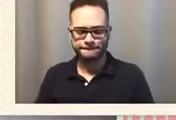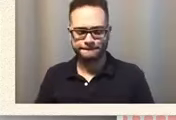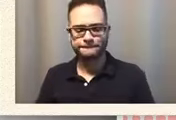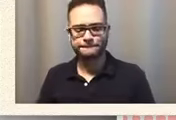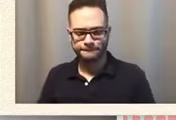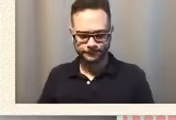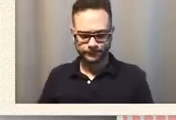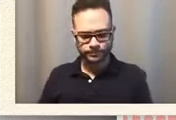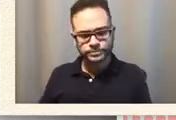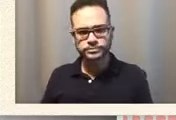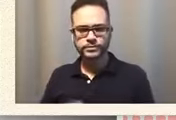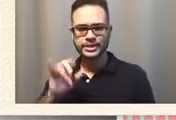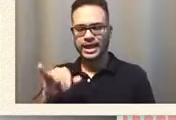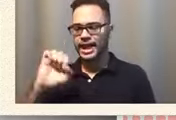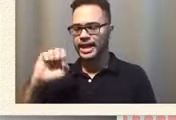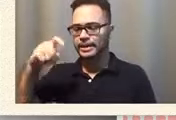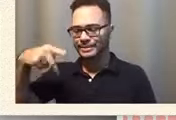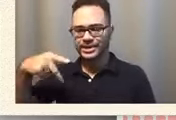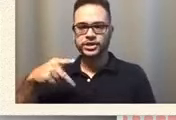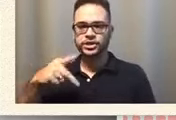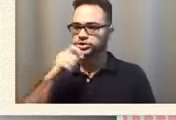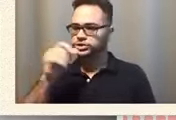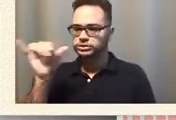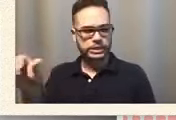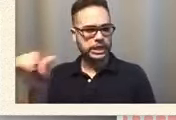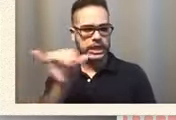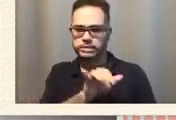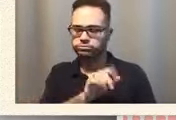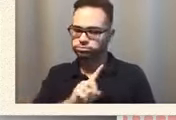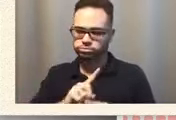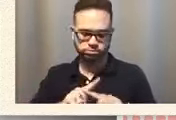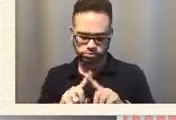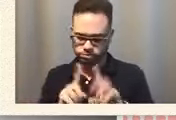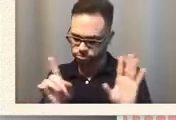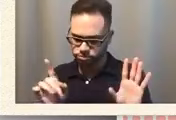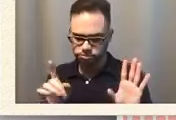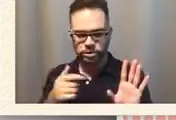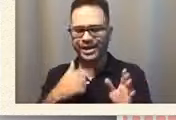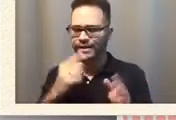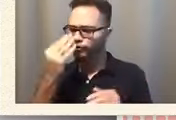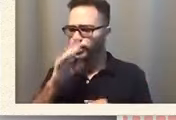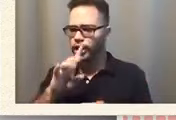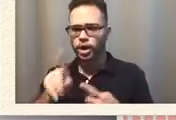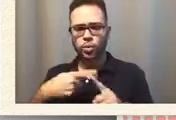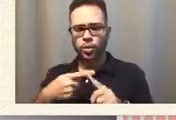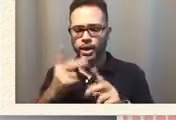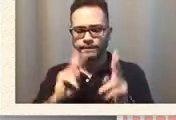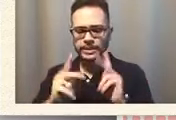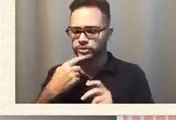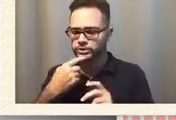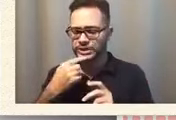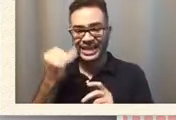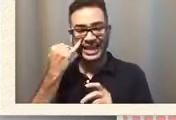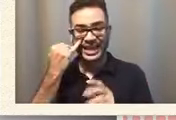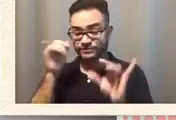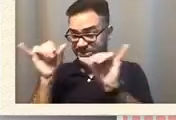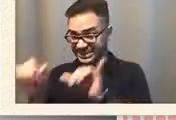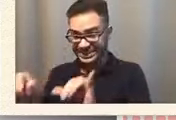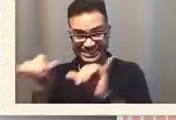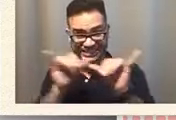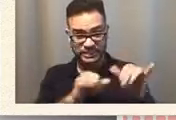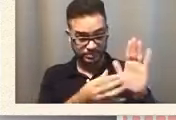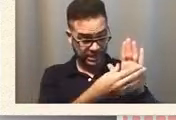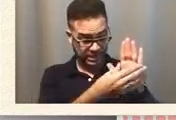should not look the same and i don't know what anybody says if it looks the exact same if it looks like they copied and pasted that is